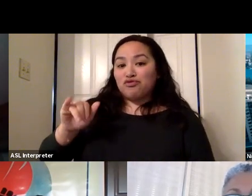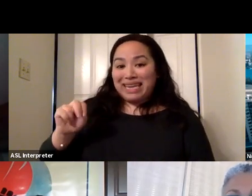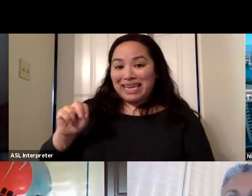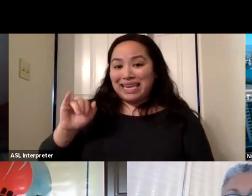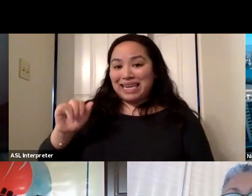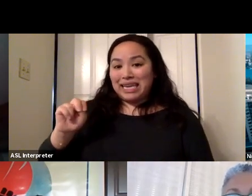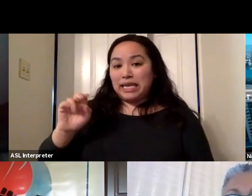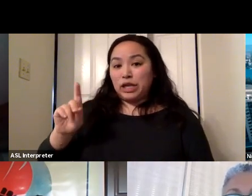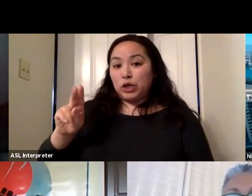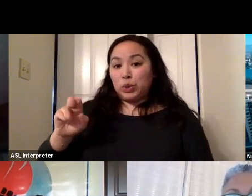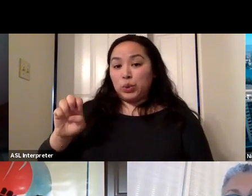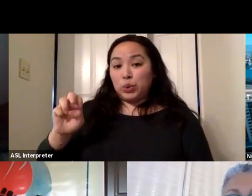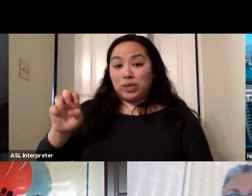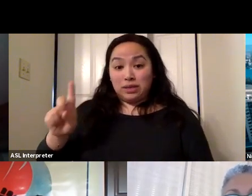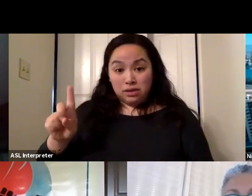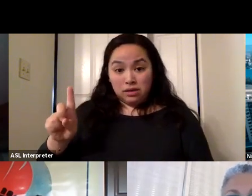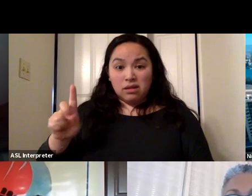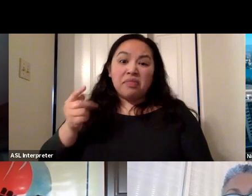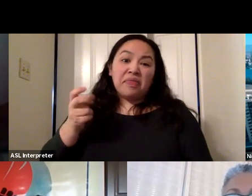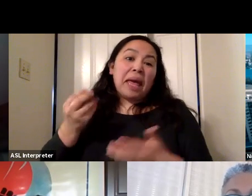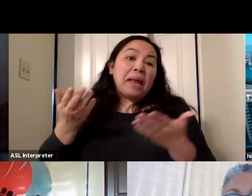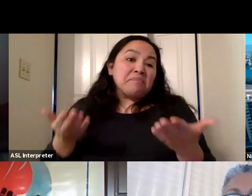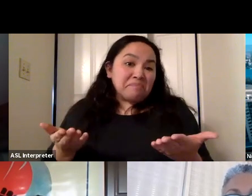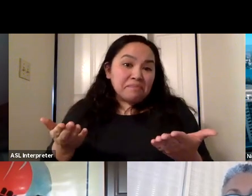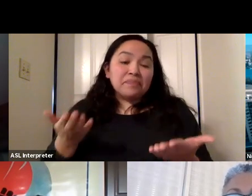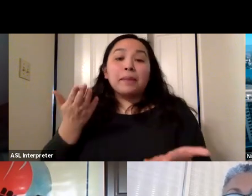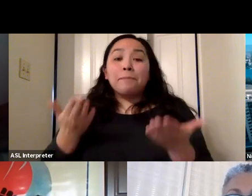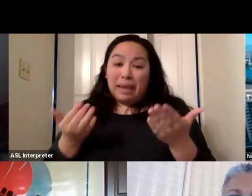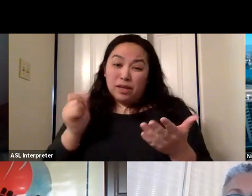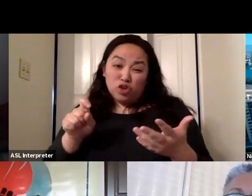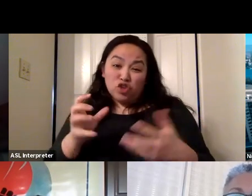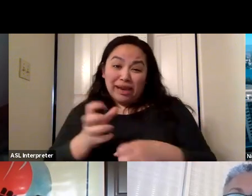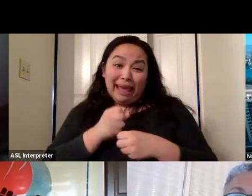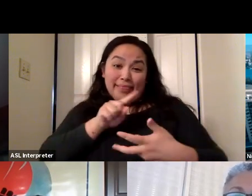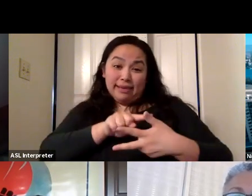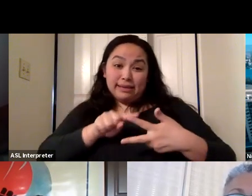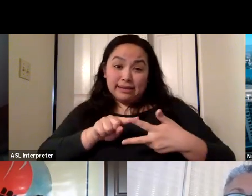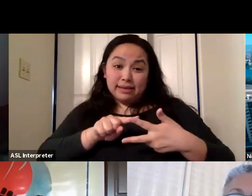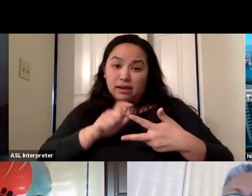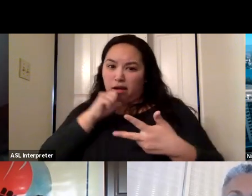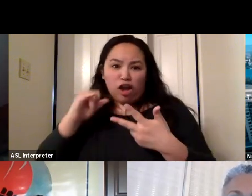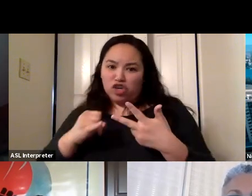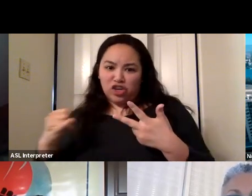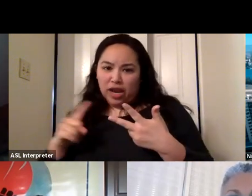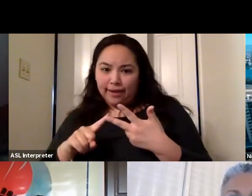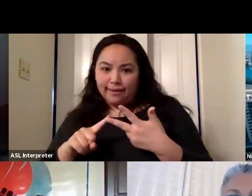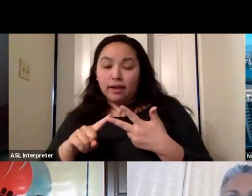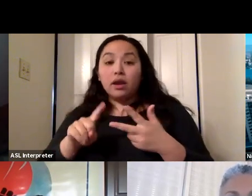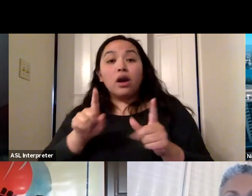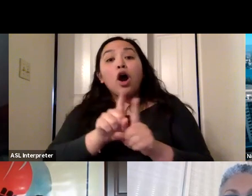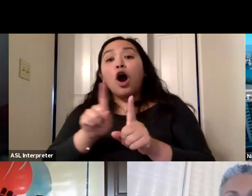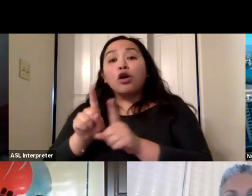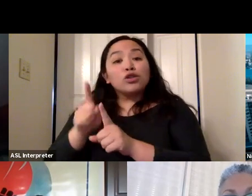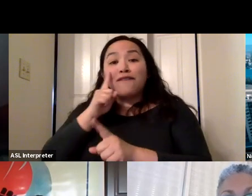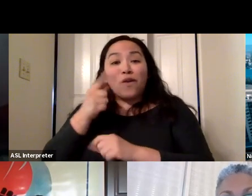to possibly, you know, avoid this one and get get one of the others. And always going to echo any plug